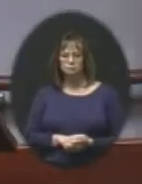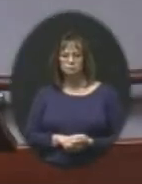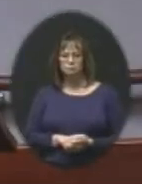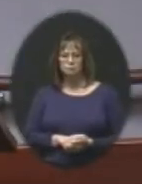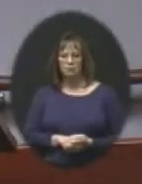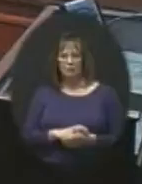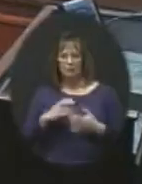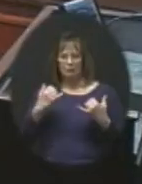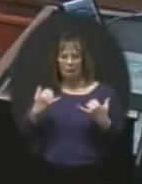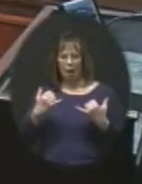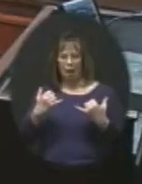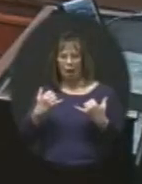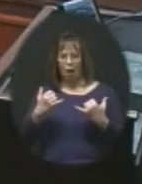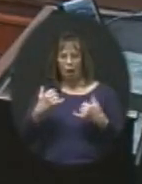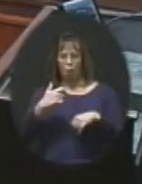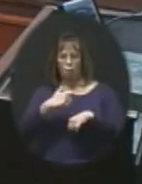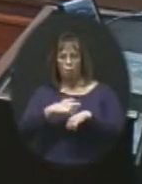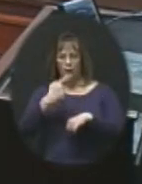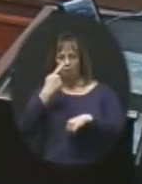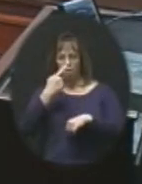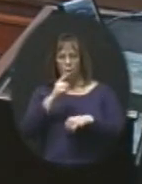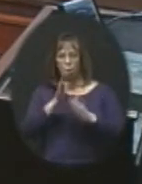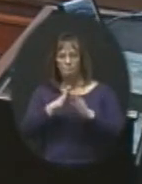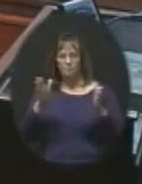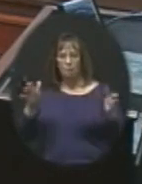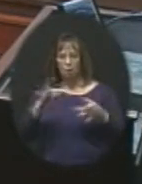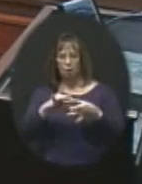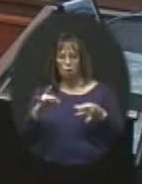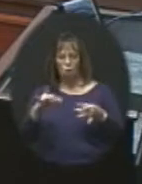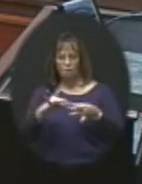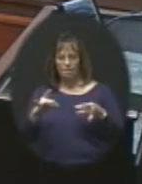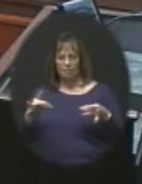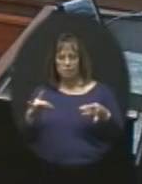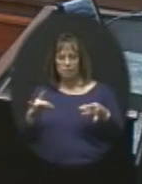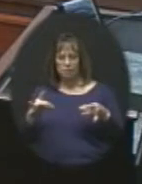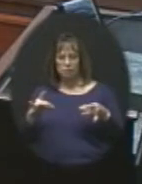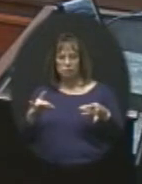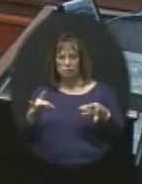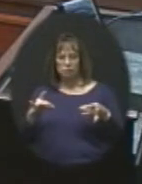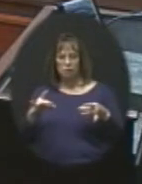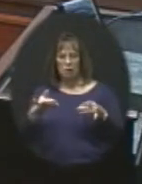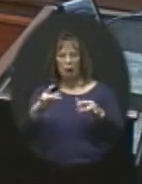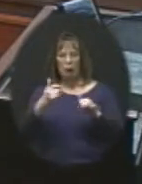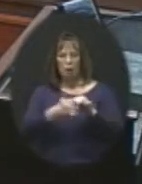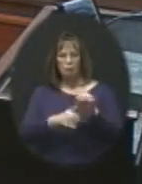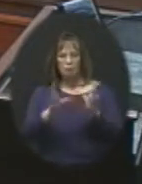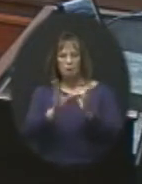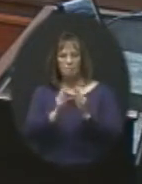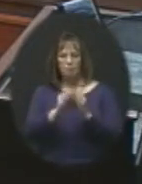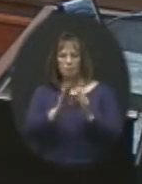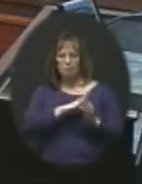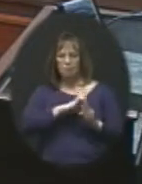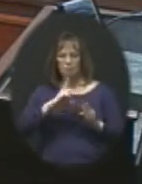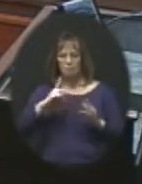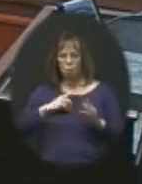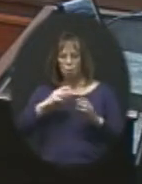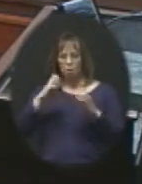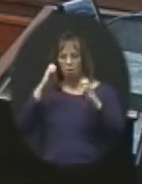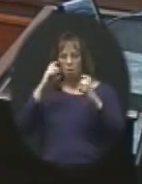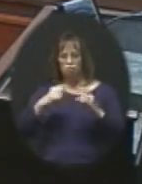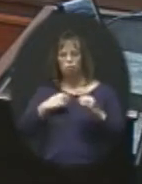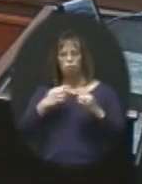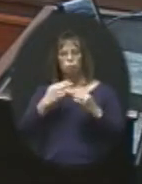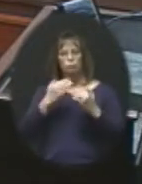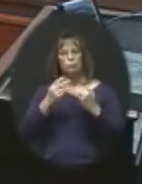It's now time for public comments. At each regular meeting, the Board of Education reserves limited